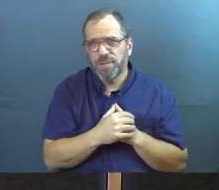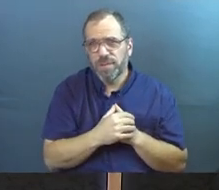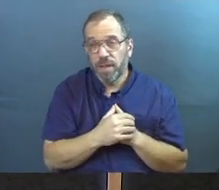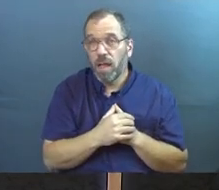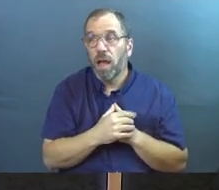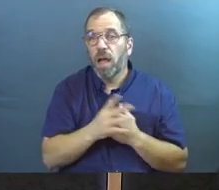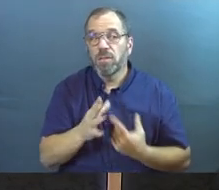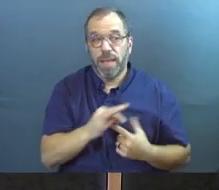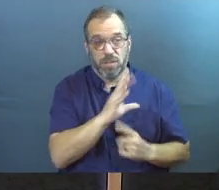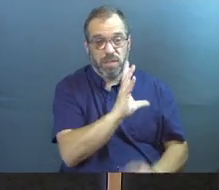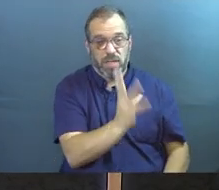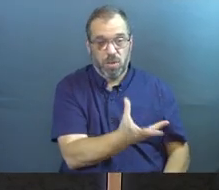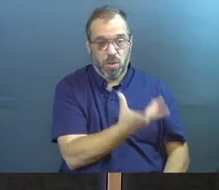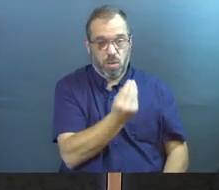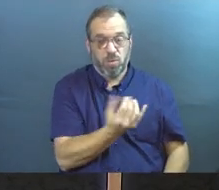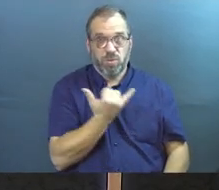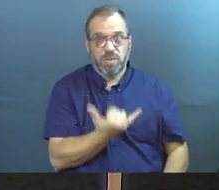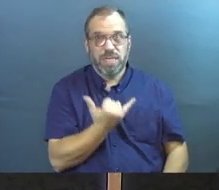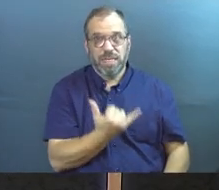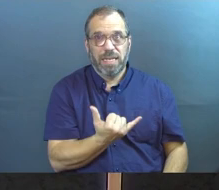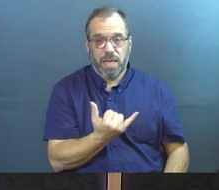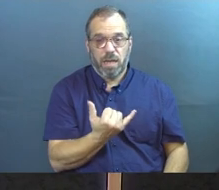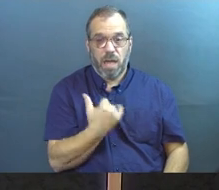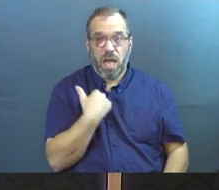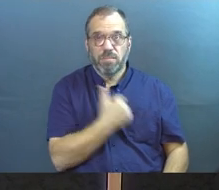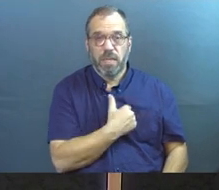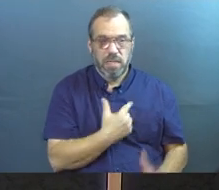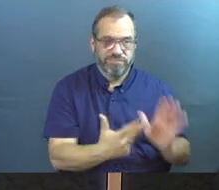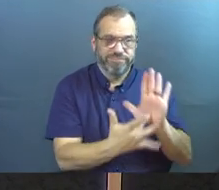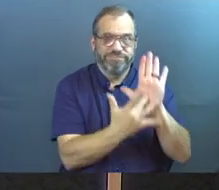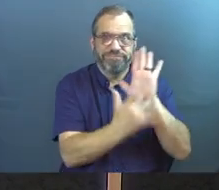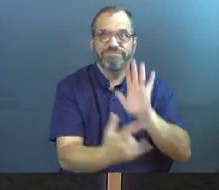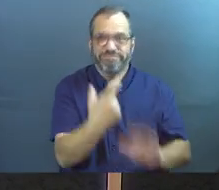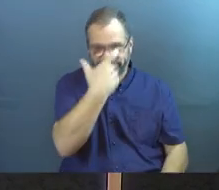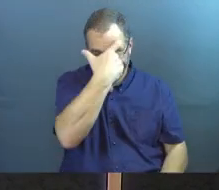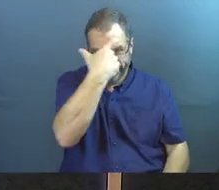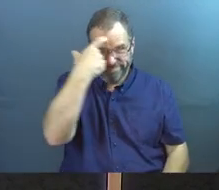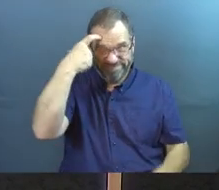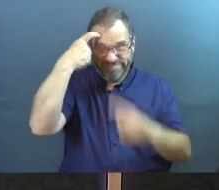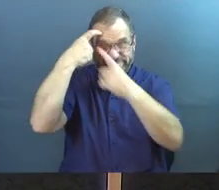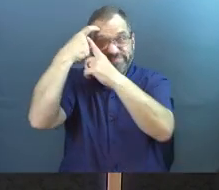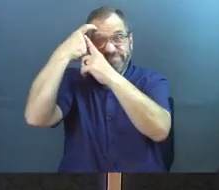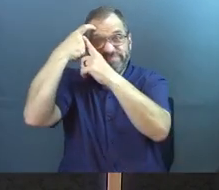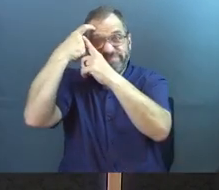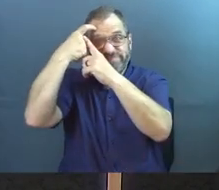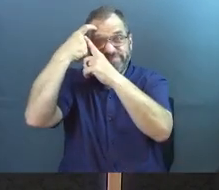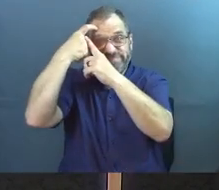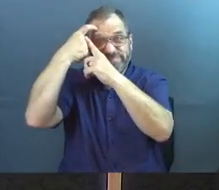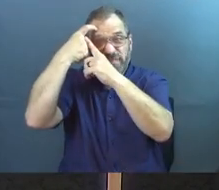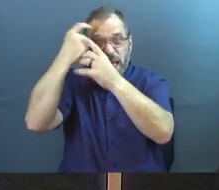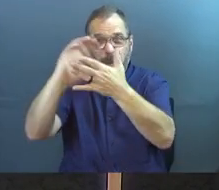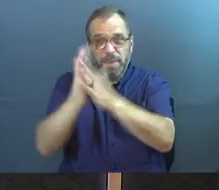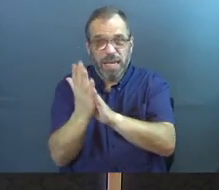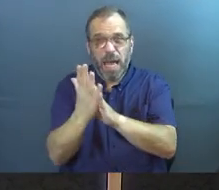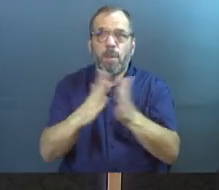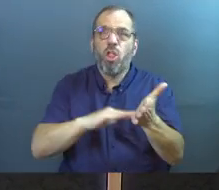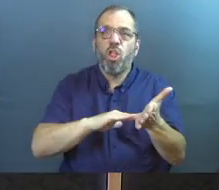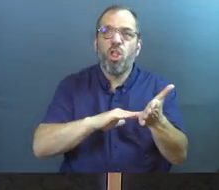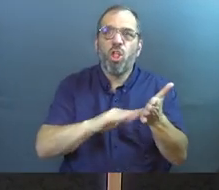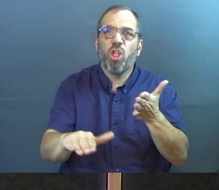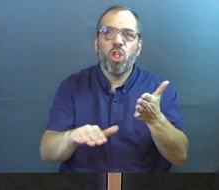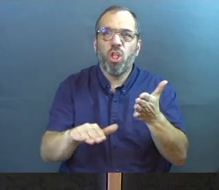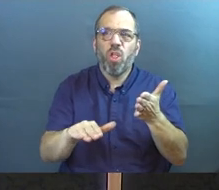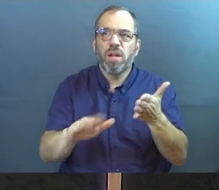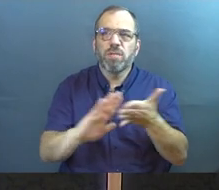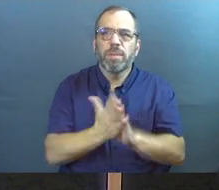Especially in our culture today, us being hurt has become this absolute 100% excuse to not